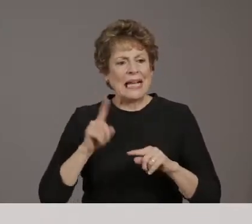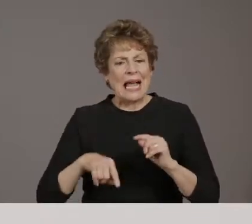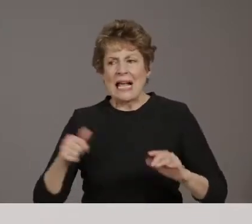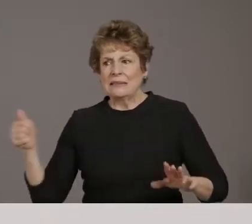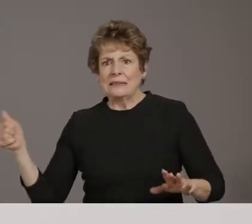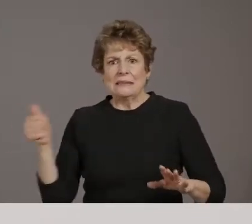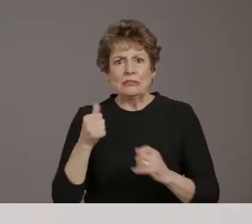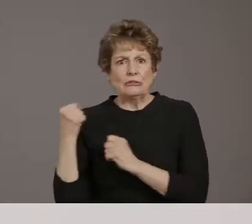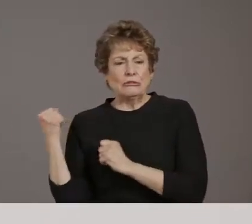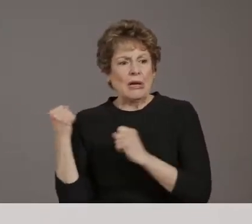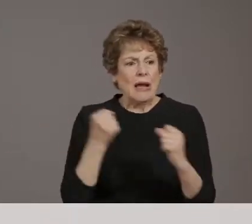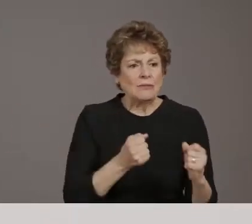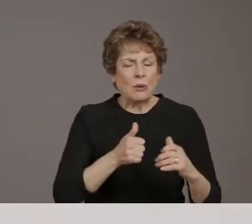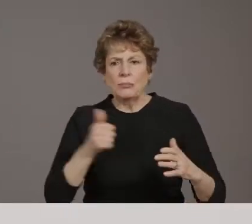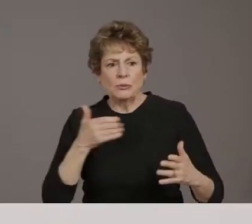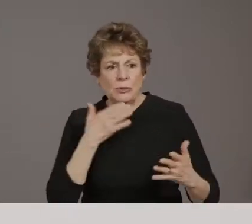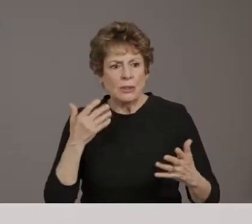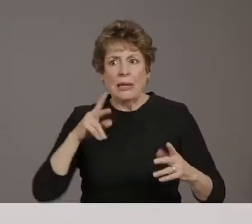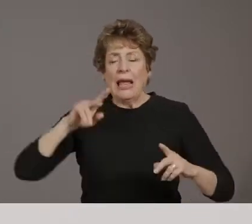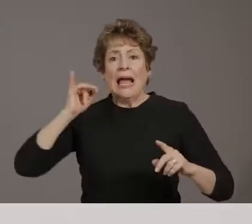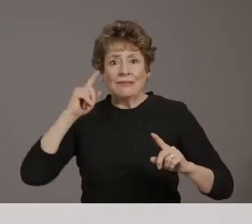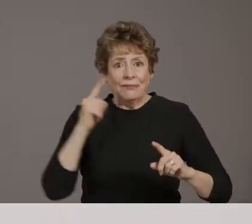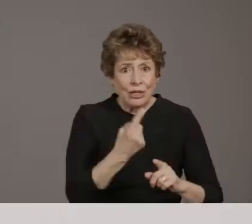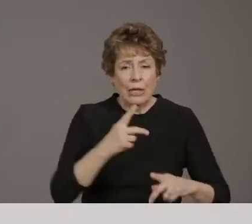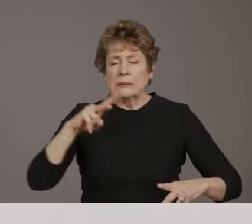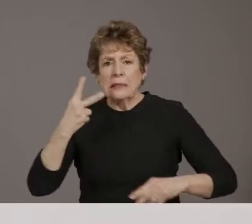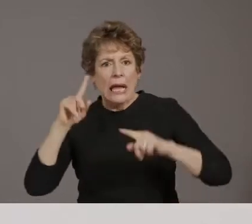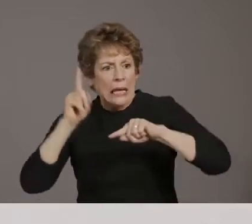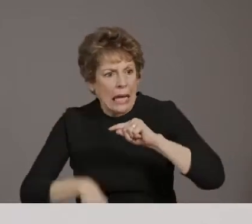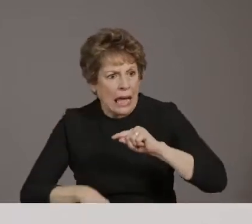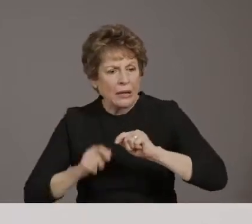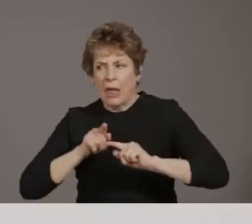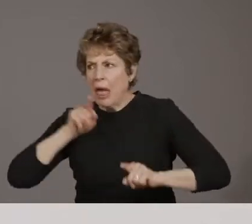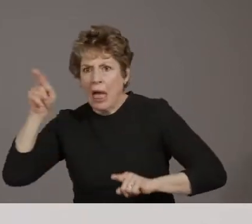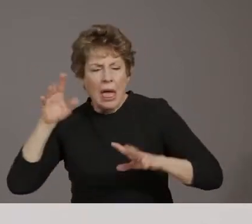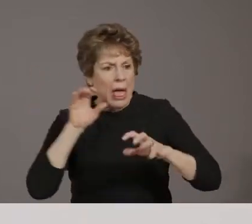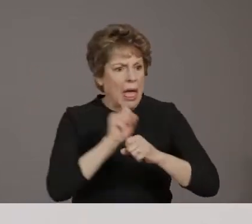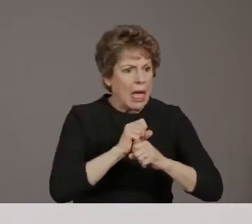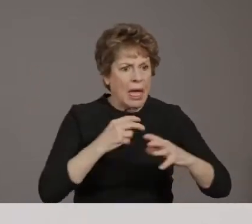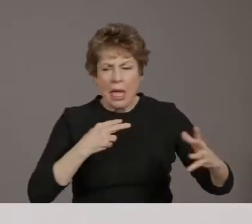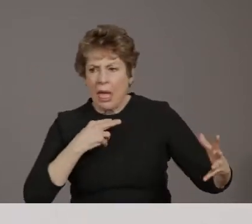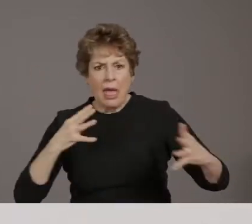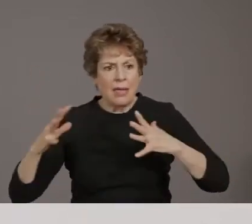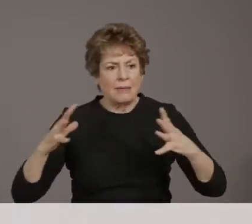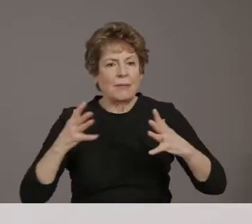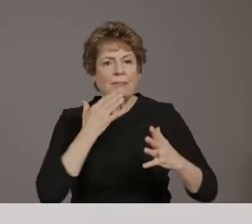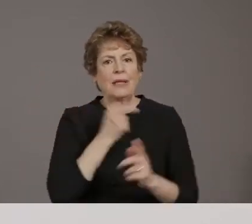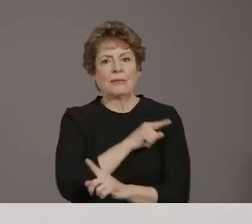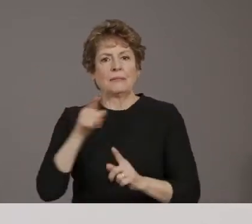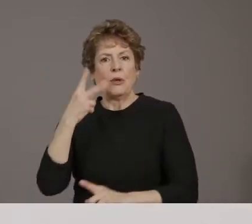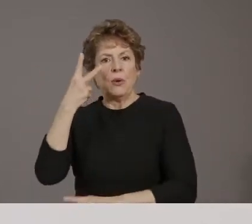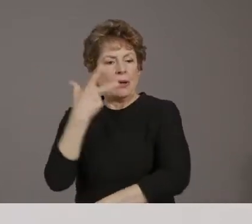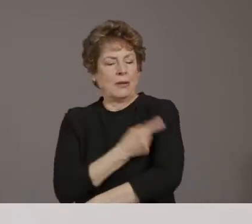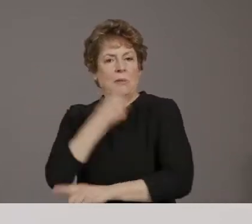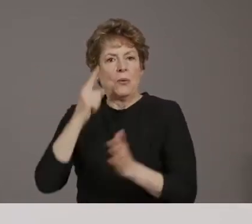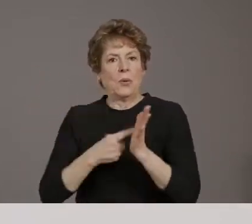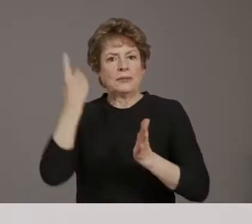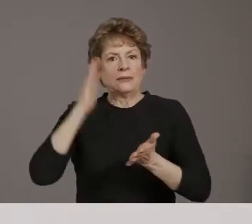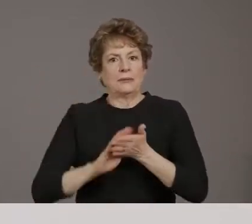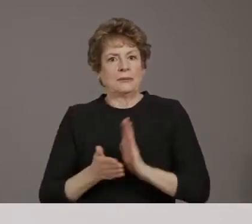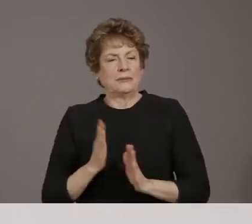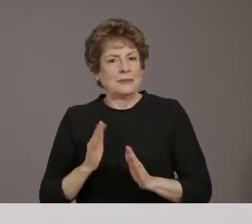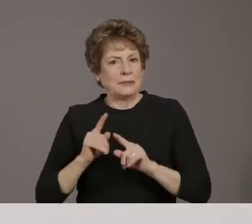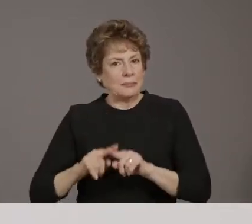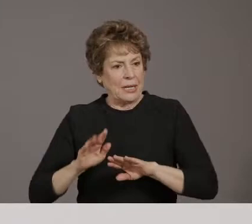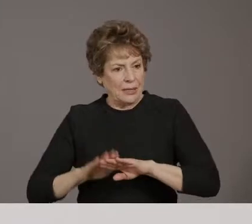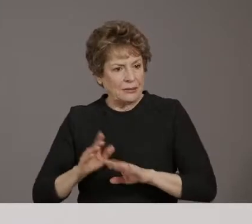being found for that second dose. So that's one population. Um, the other thing would just be to distribute it very much like we do the